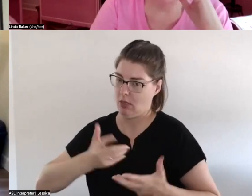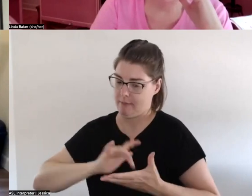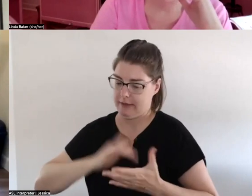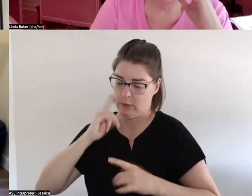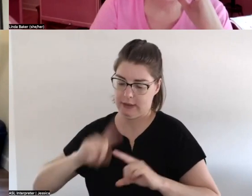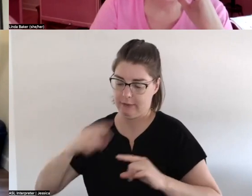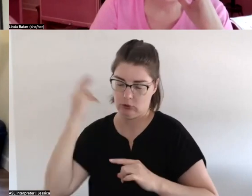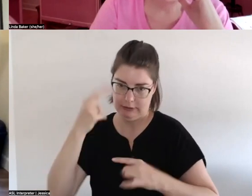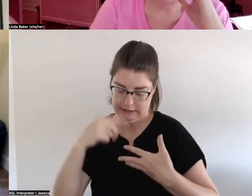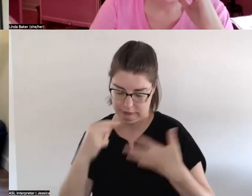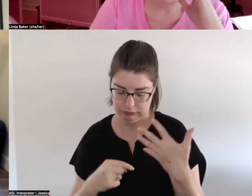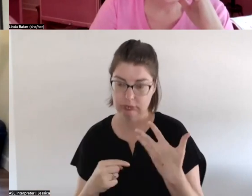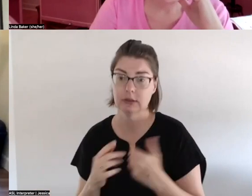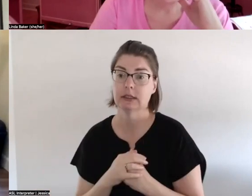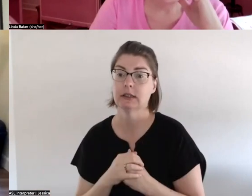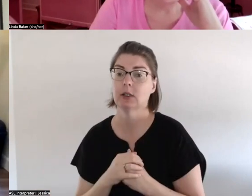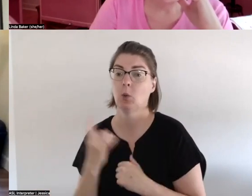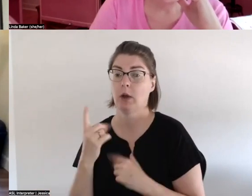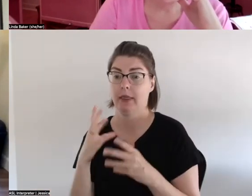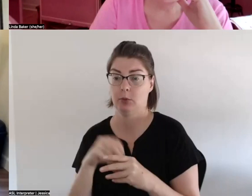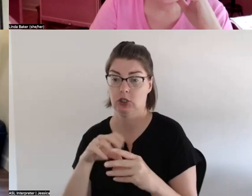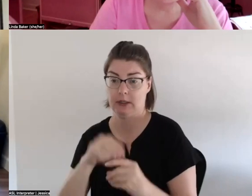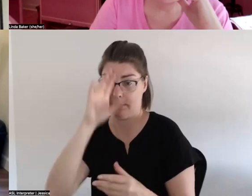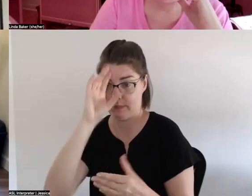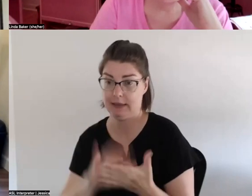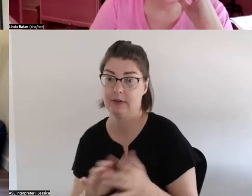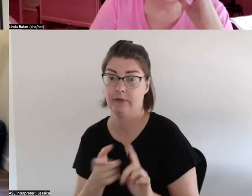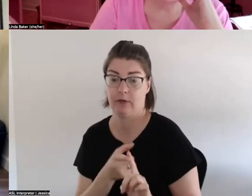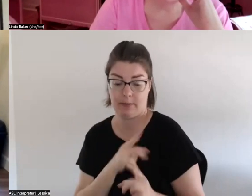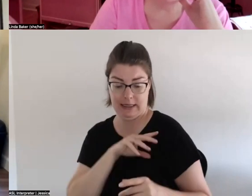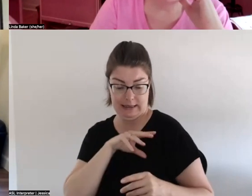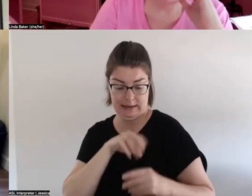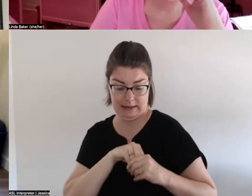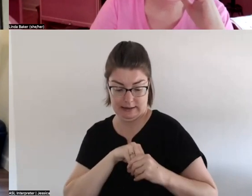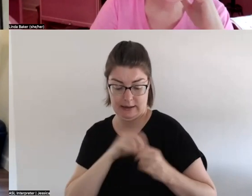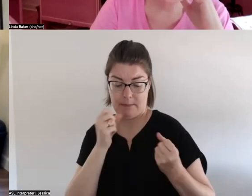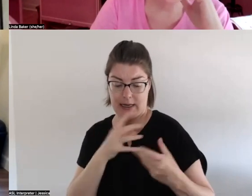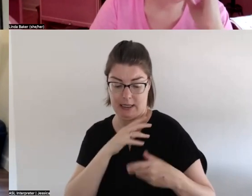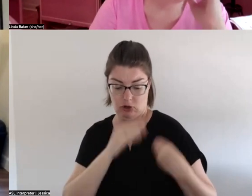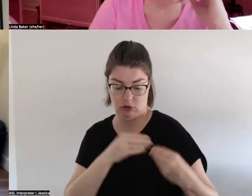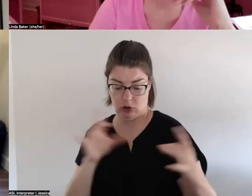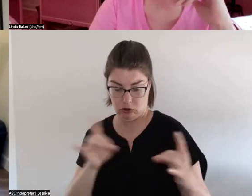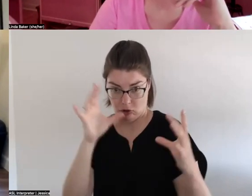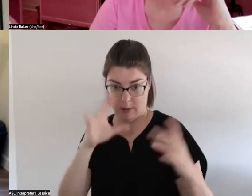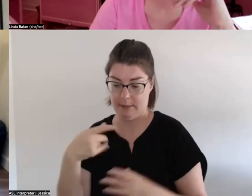which um one of our participants believes comes from intergenerational trauma and ptsd that never got properly healed